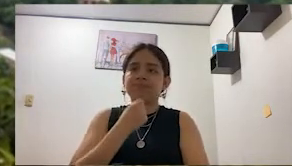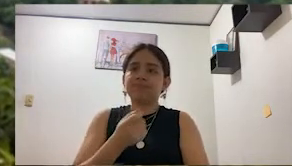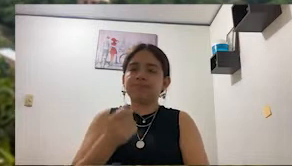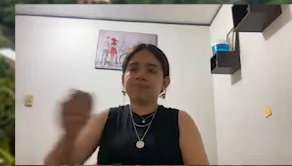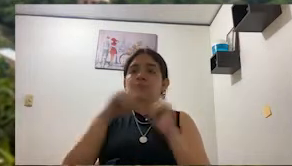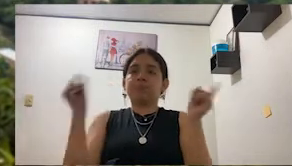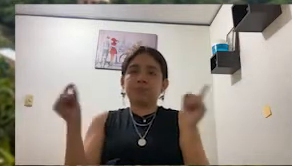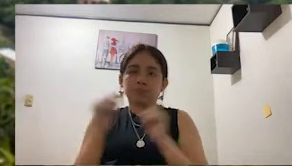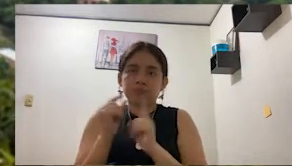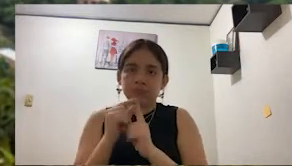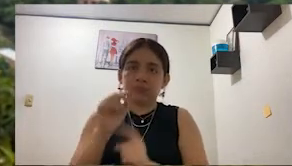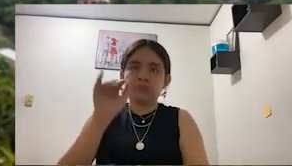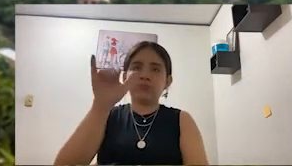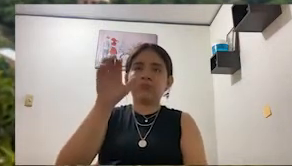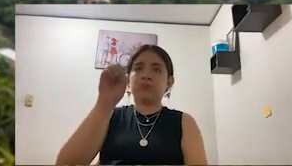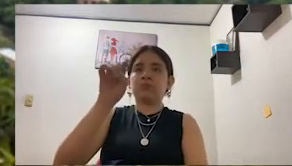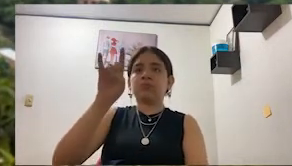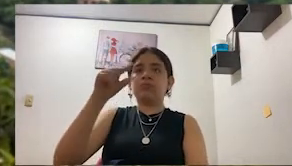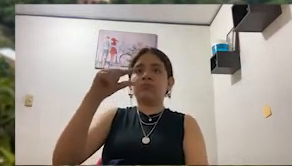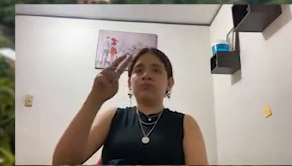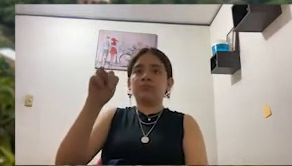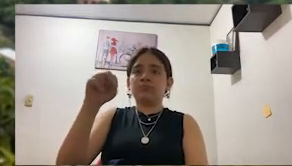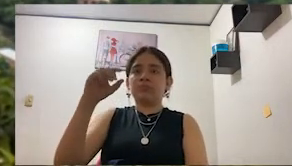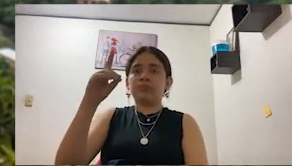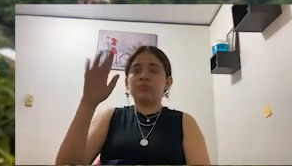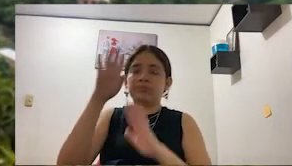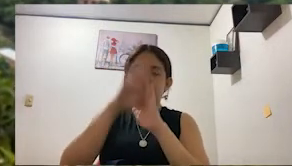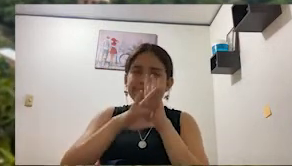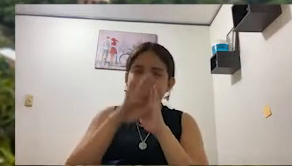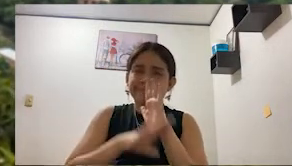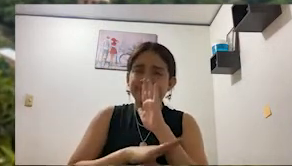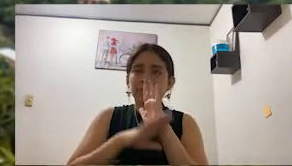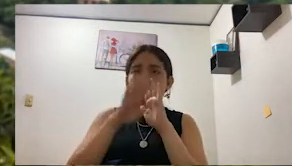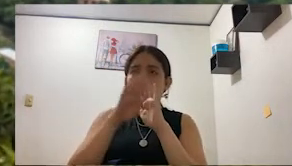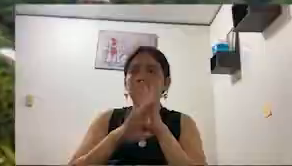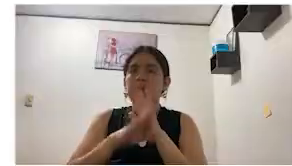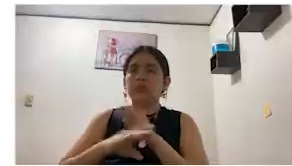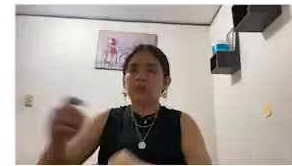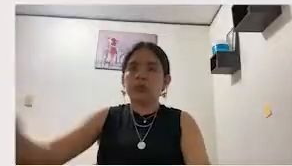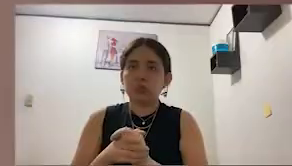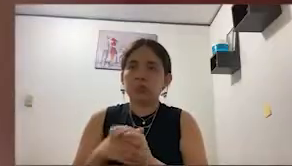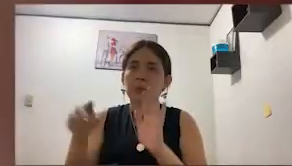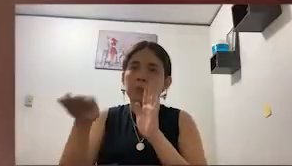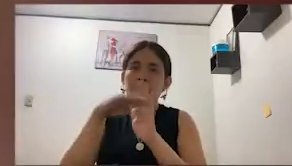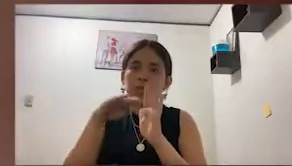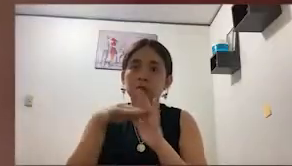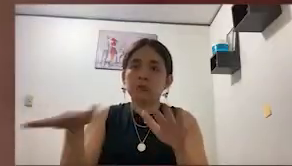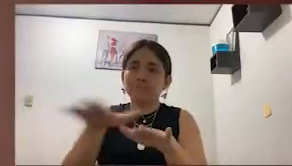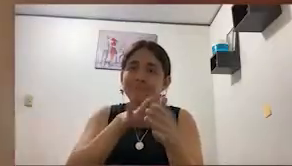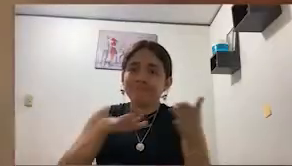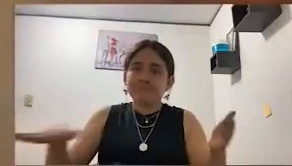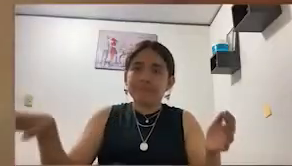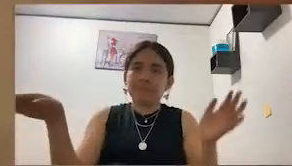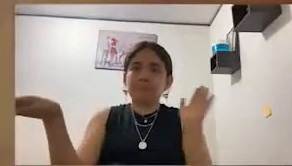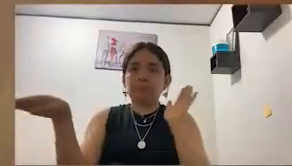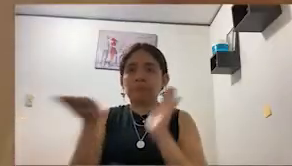construction and demolition waste, since it caused contamination of natural resources, and began by recycling